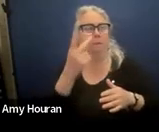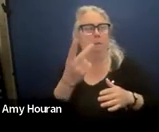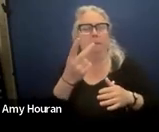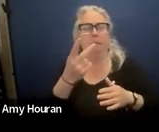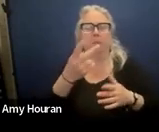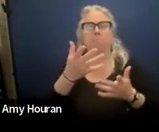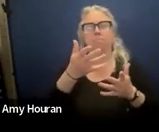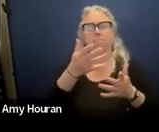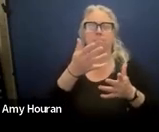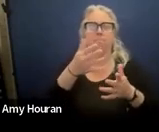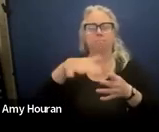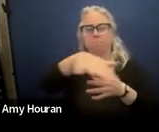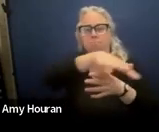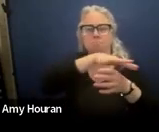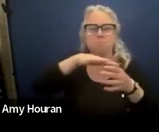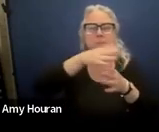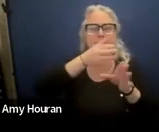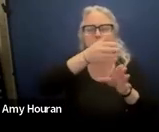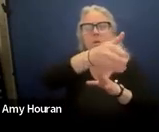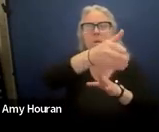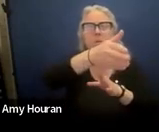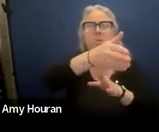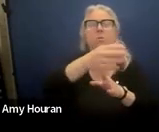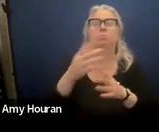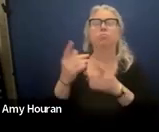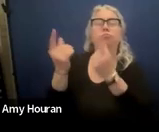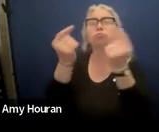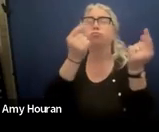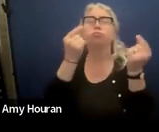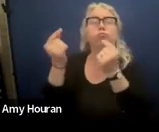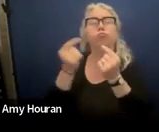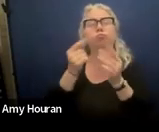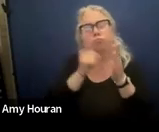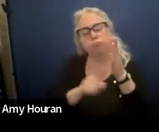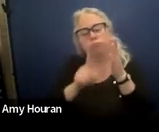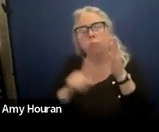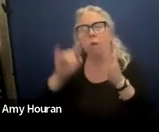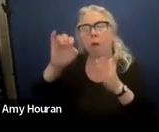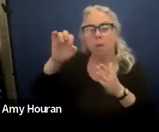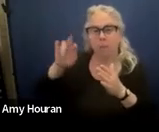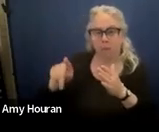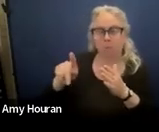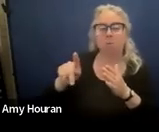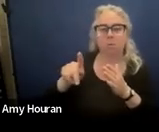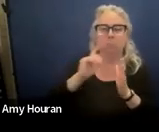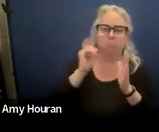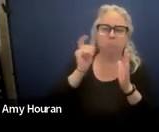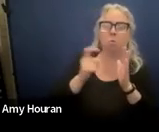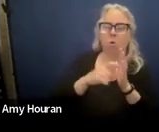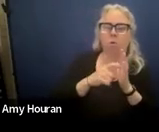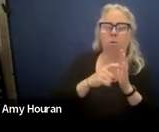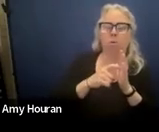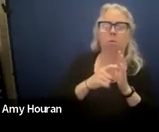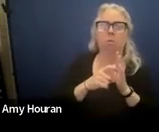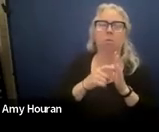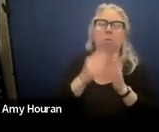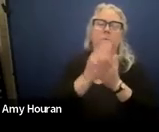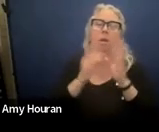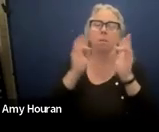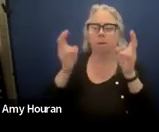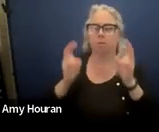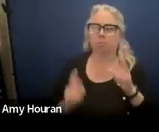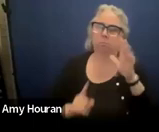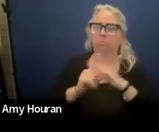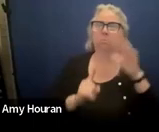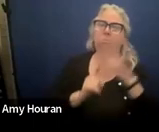as we're um out and about looking at ieps um there are some issues that come up over